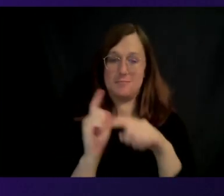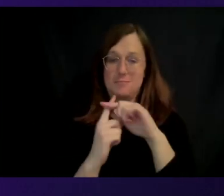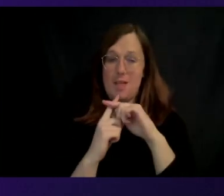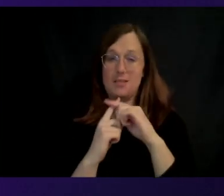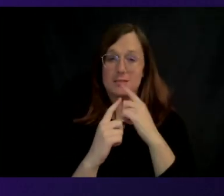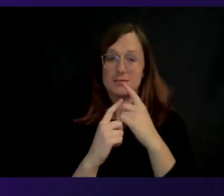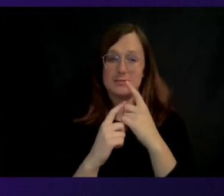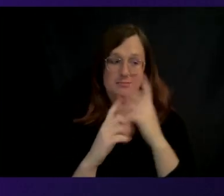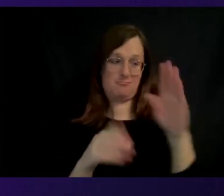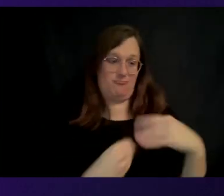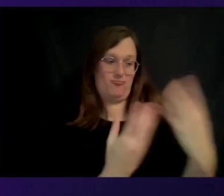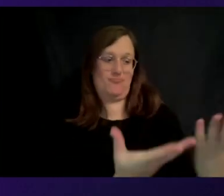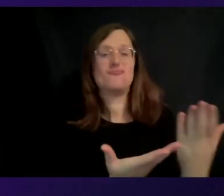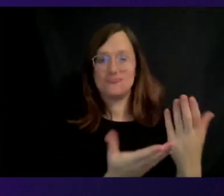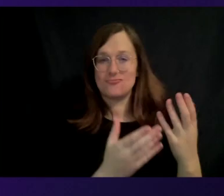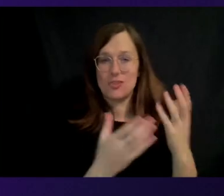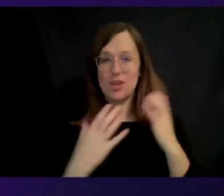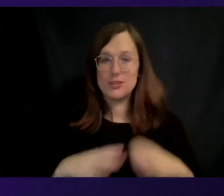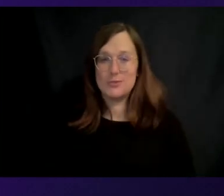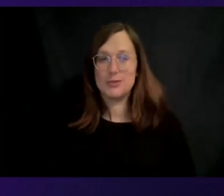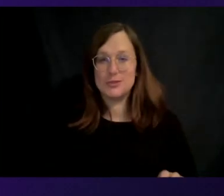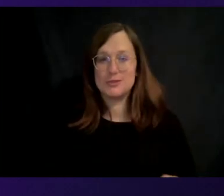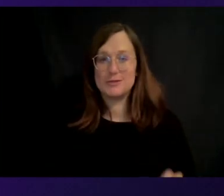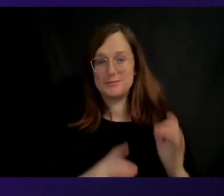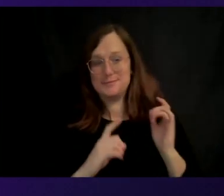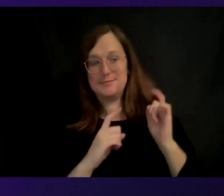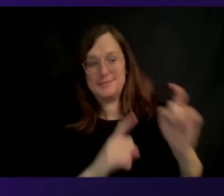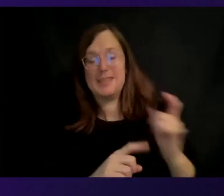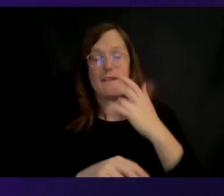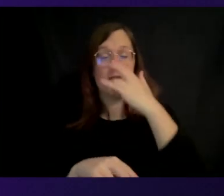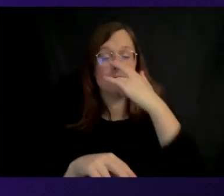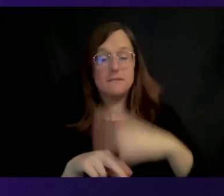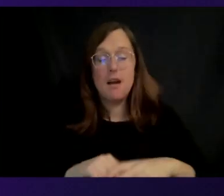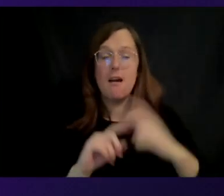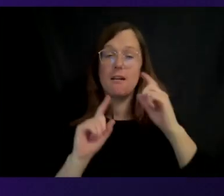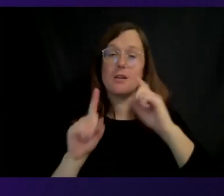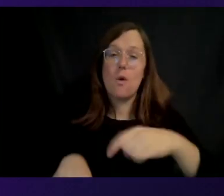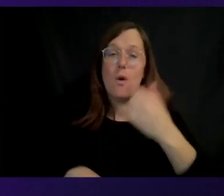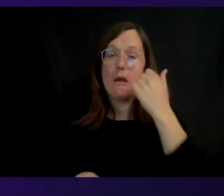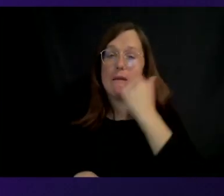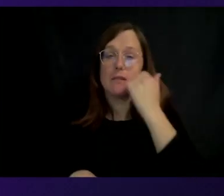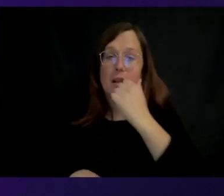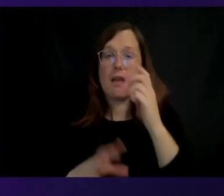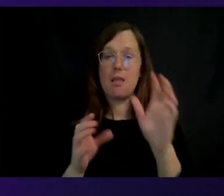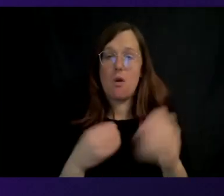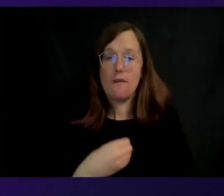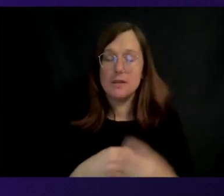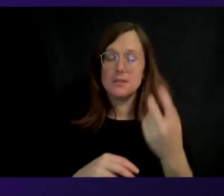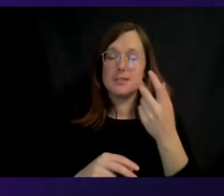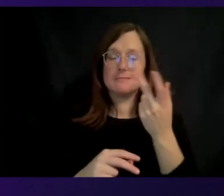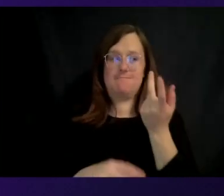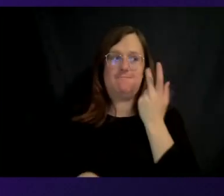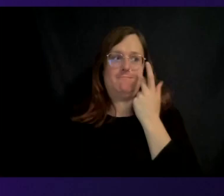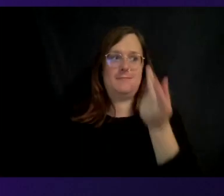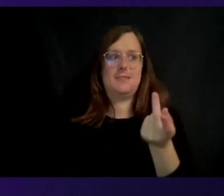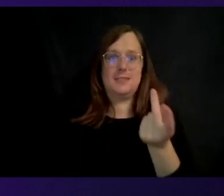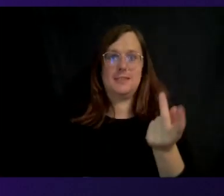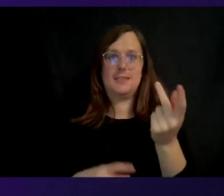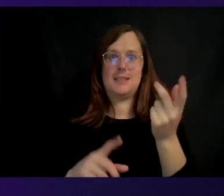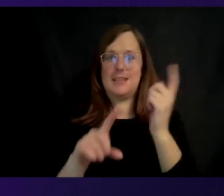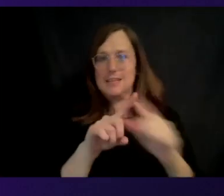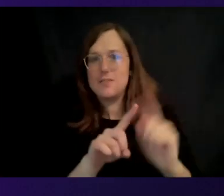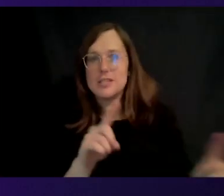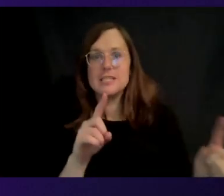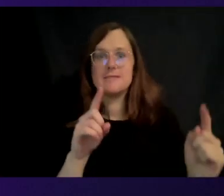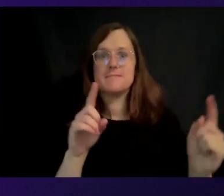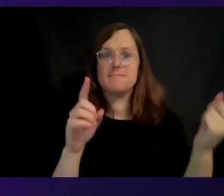customers' hands. It's so much fun to go every day to the office and see the satisfaction on the face of our